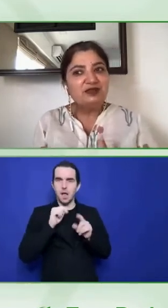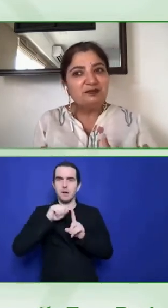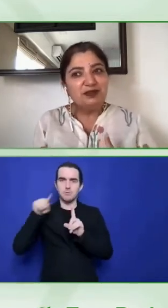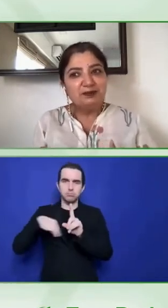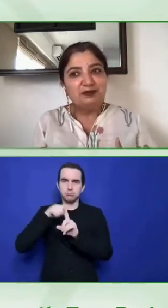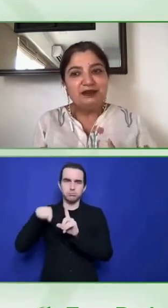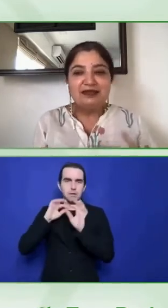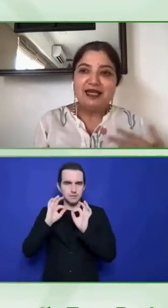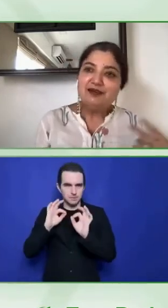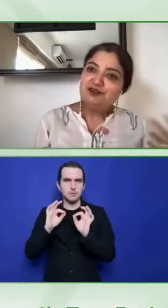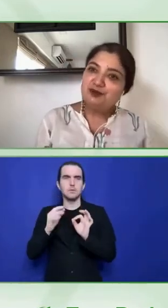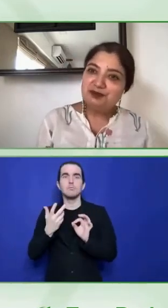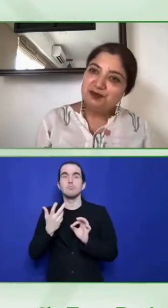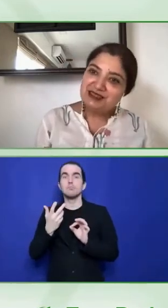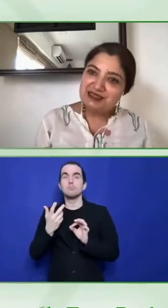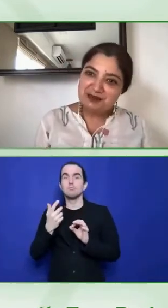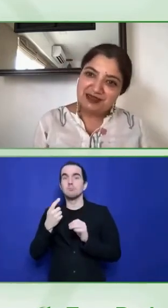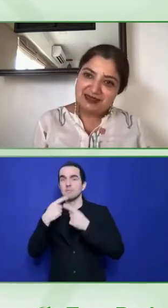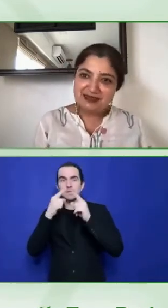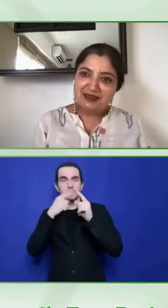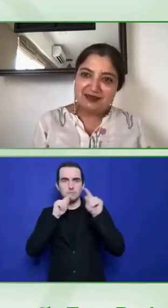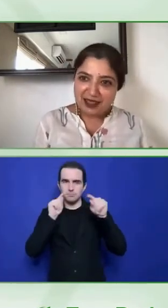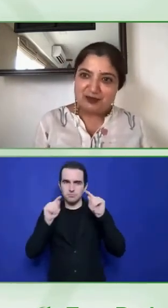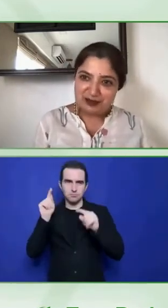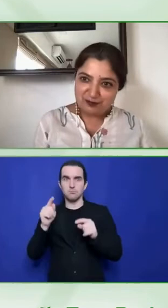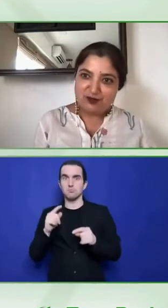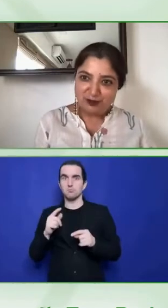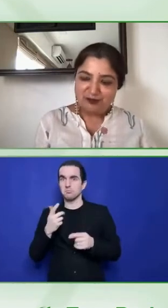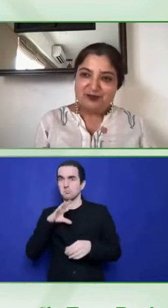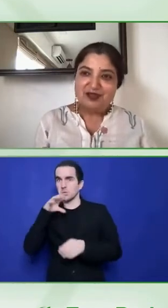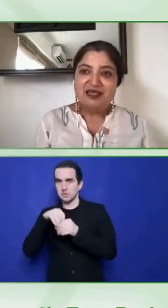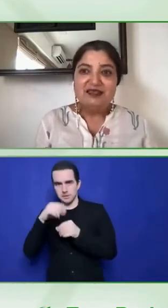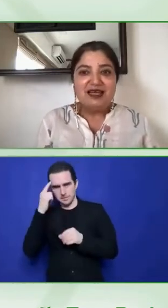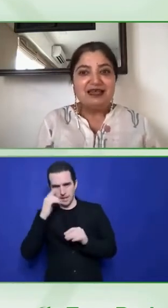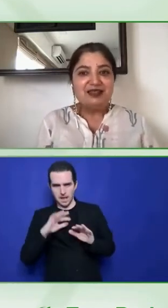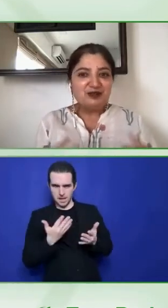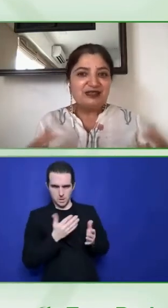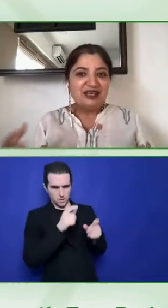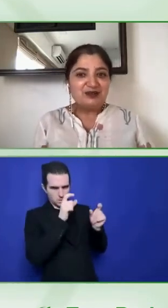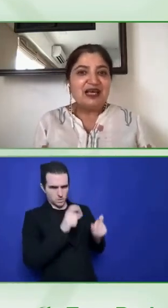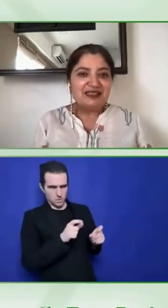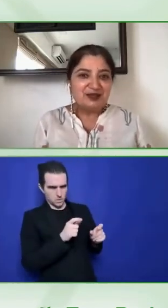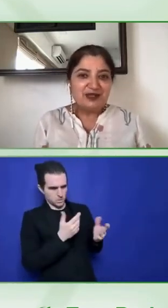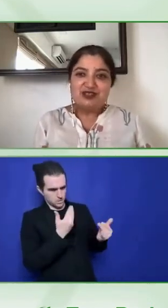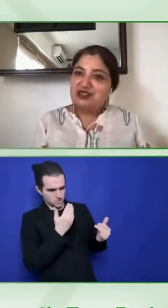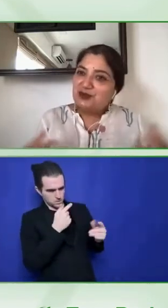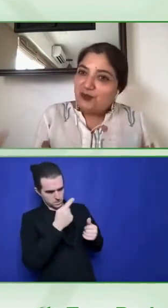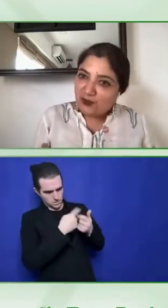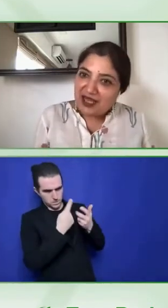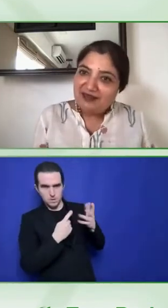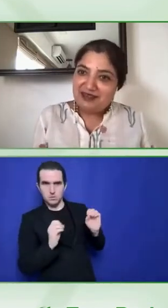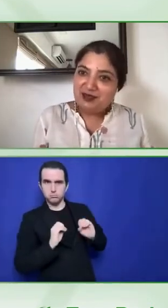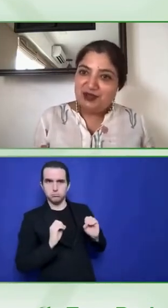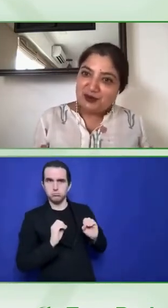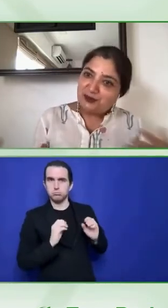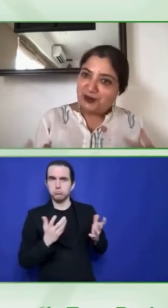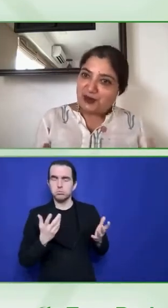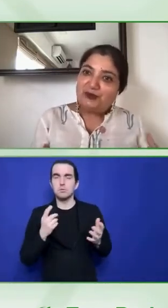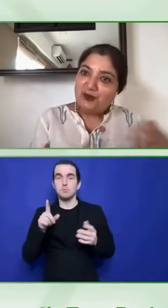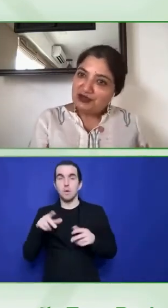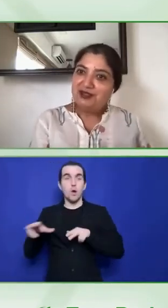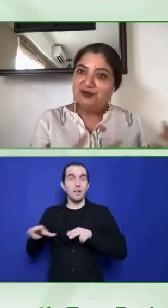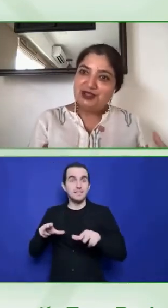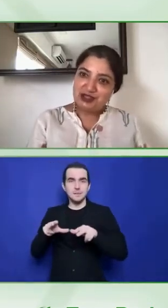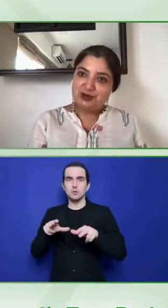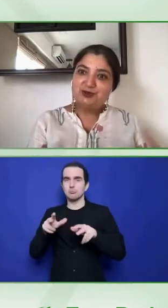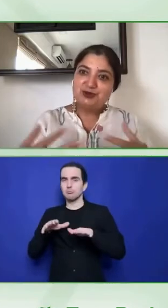of 10,000 people, and they have two people with disabilities that are accounted for, right? And then you start to ask the question, so where did we go